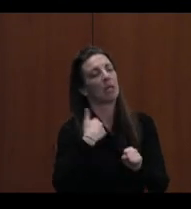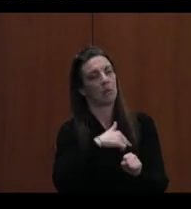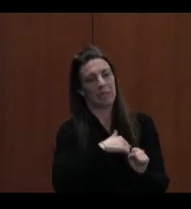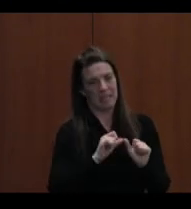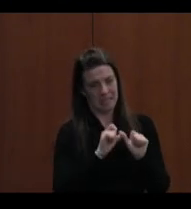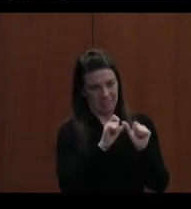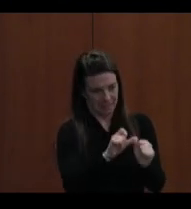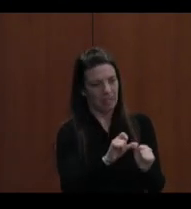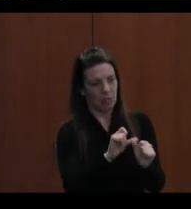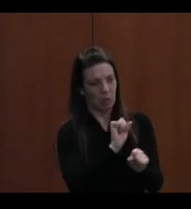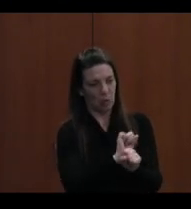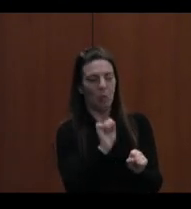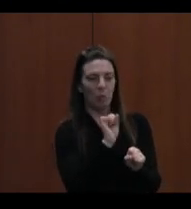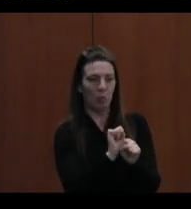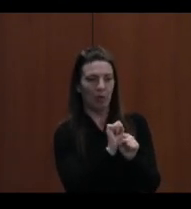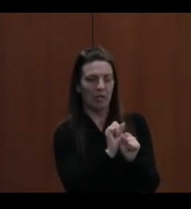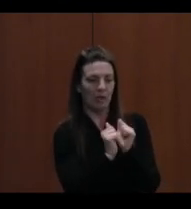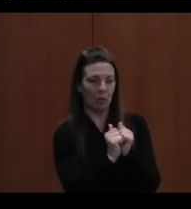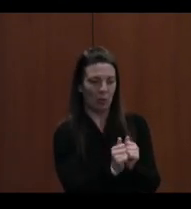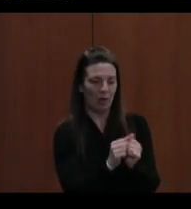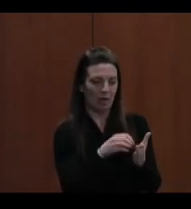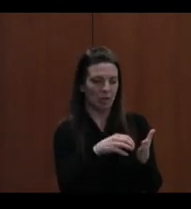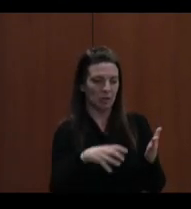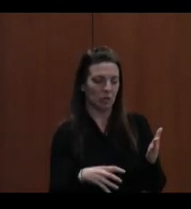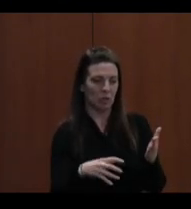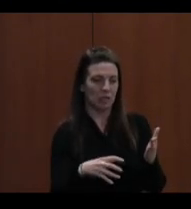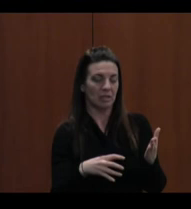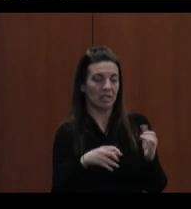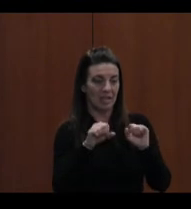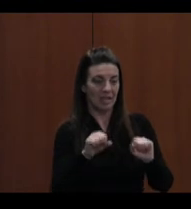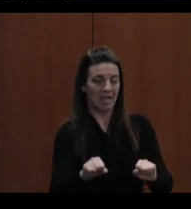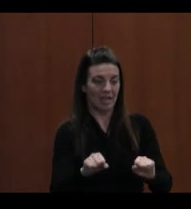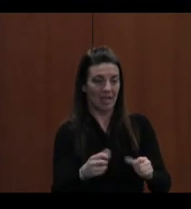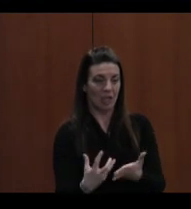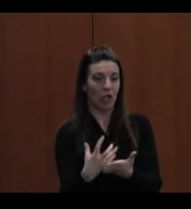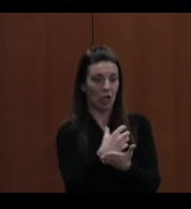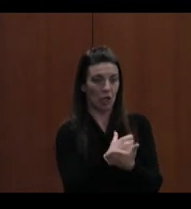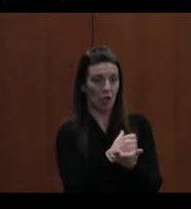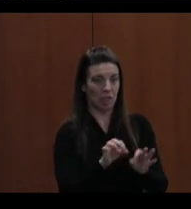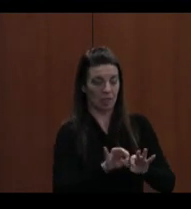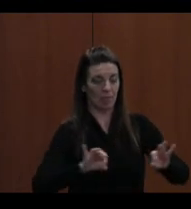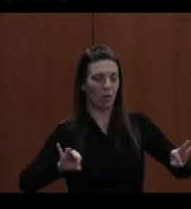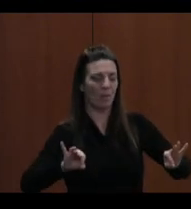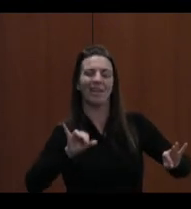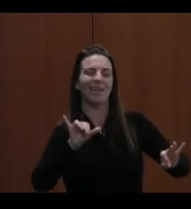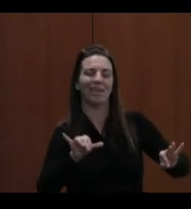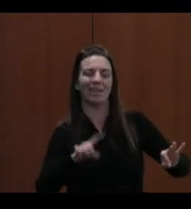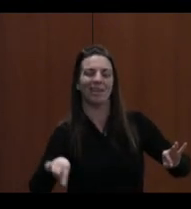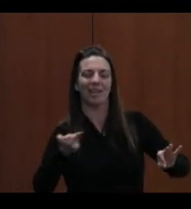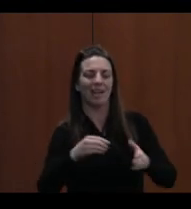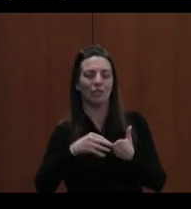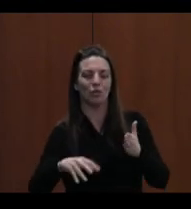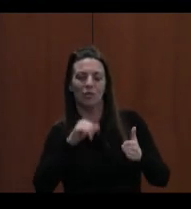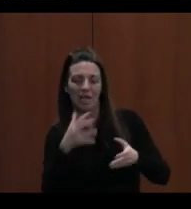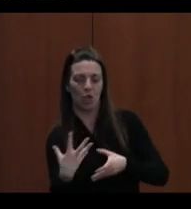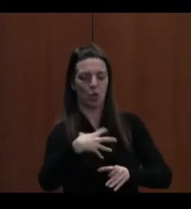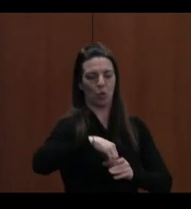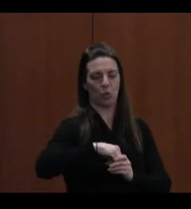with students so that they're able to earn their diploma. Those students would not be factored into the data that I'm going to share with you this evening.